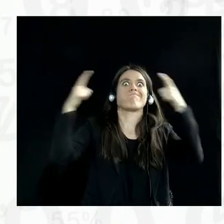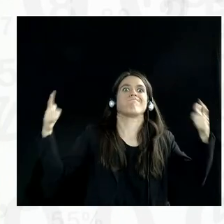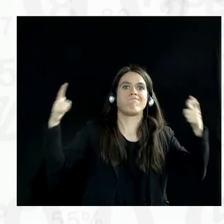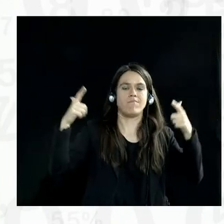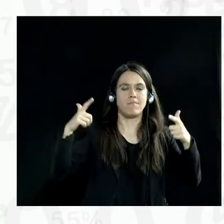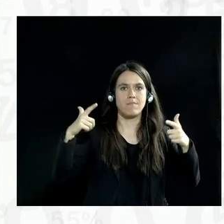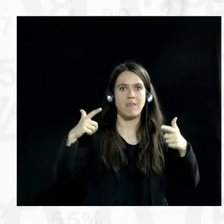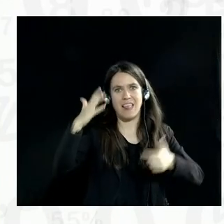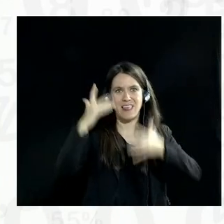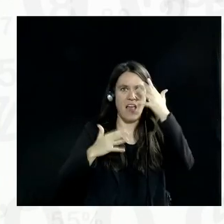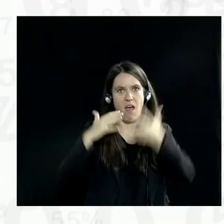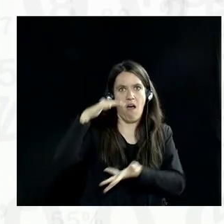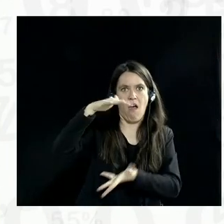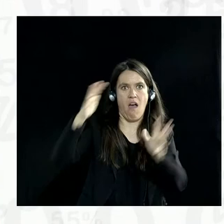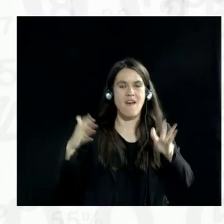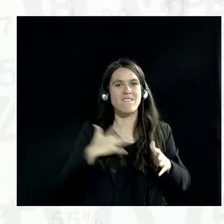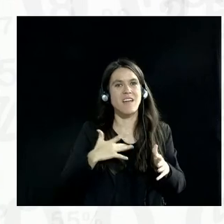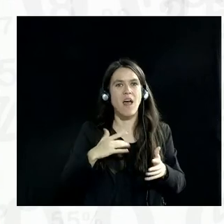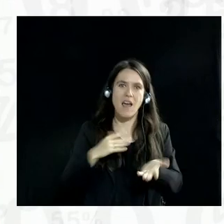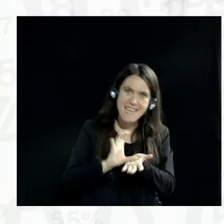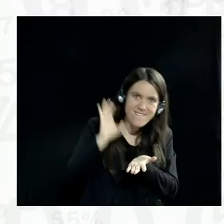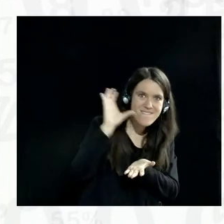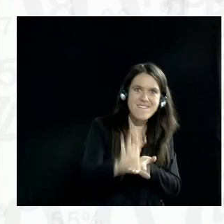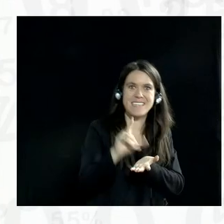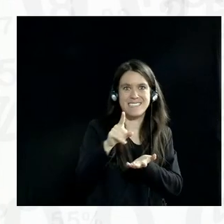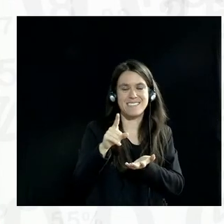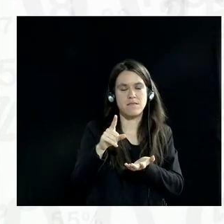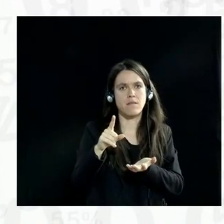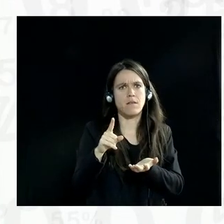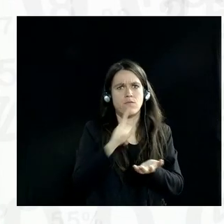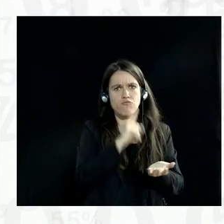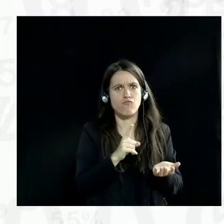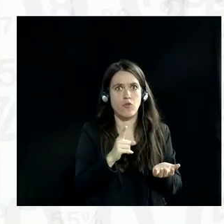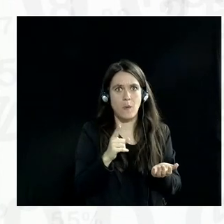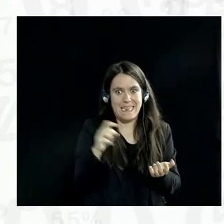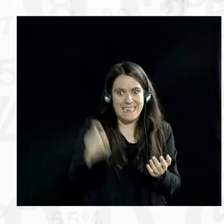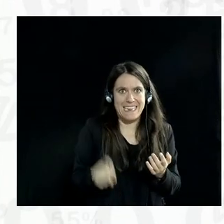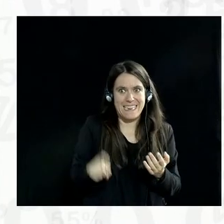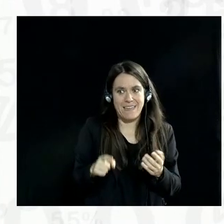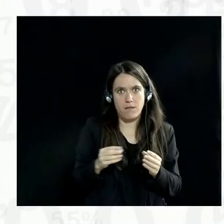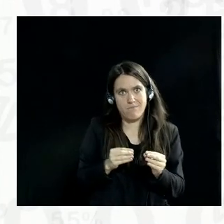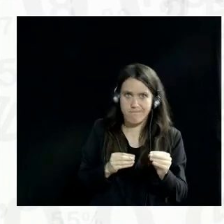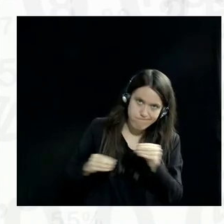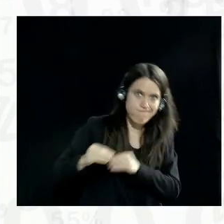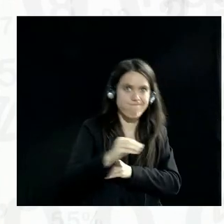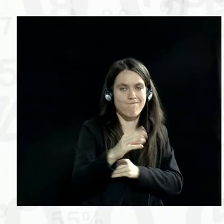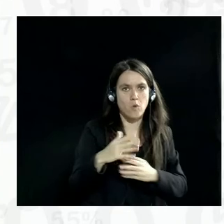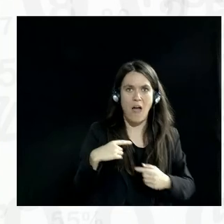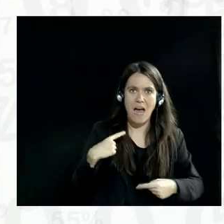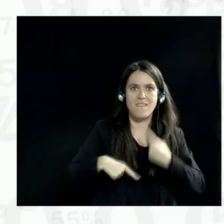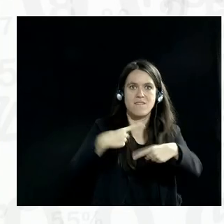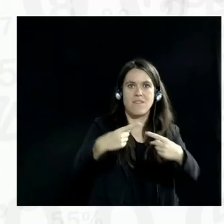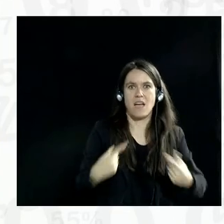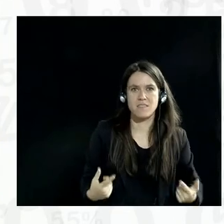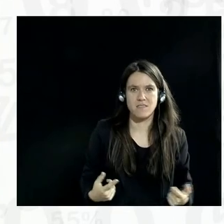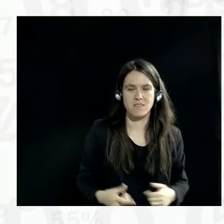data sets. It seems like investment in this capacity is primarily what's needed to be able to advance these kinds of engagements